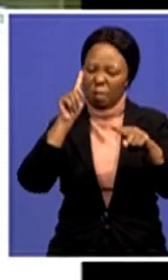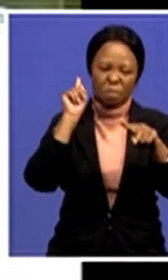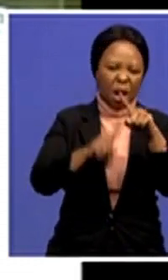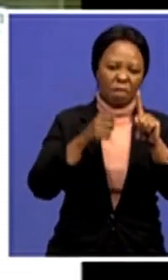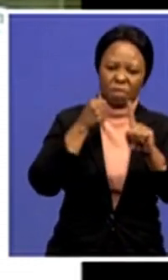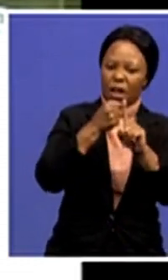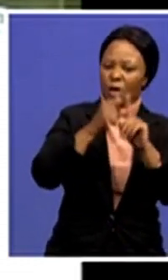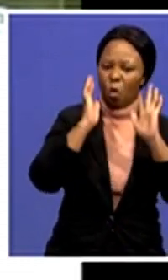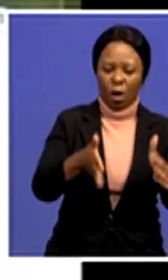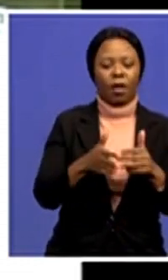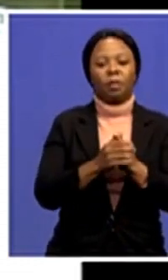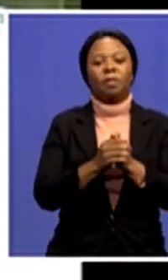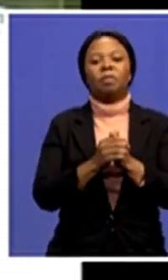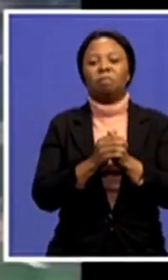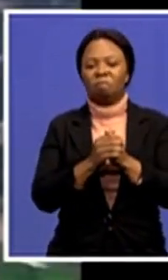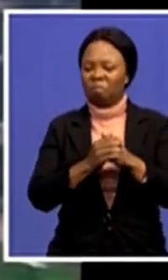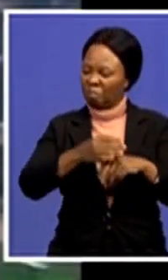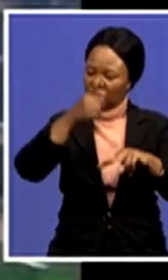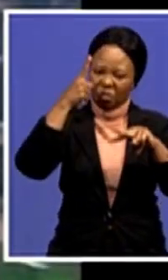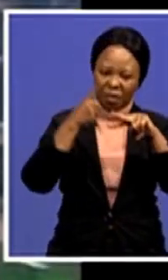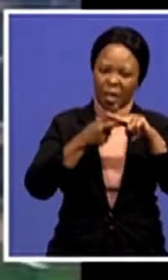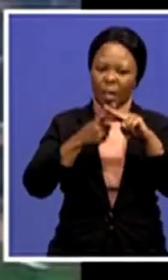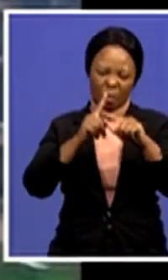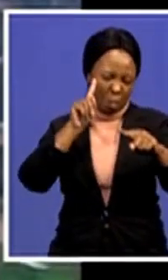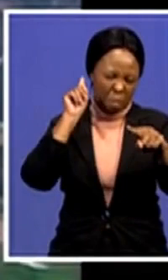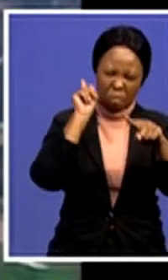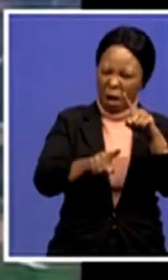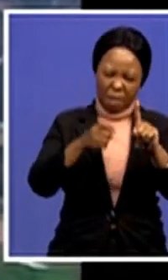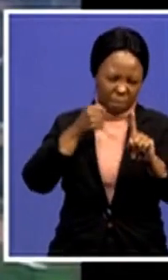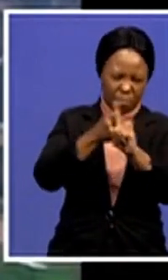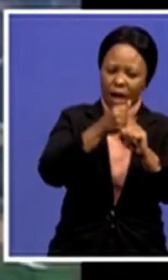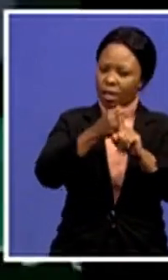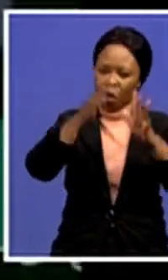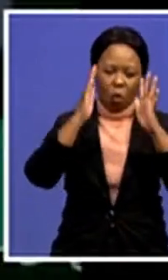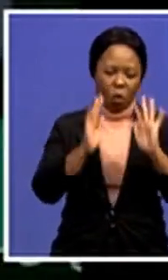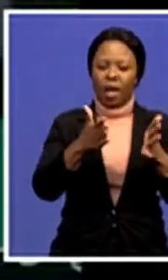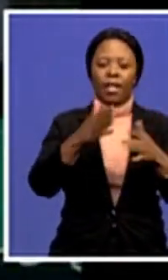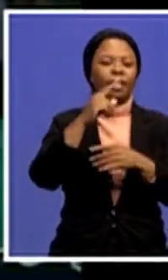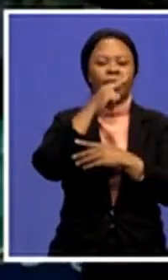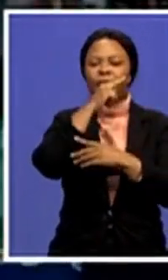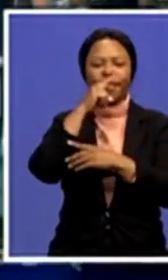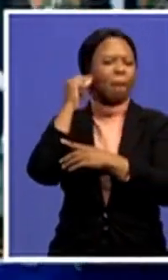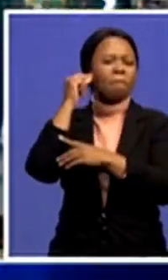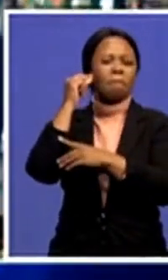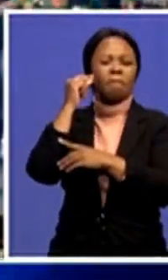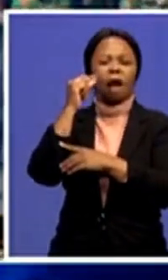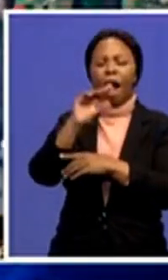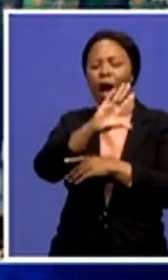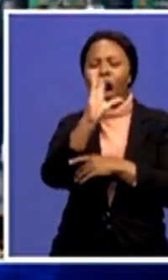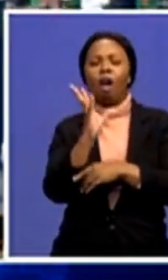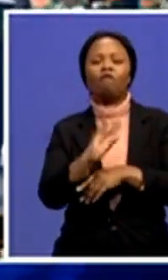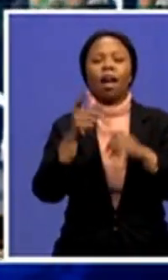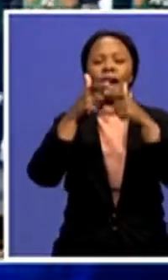and conquer AIDS. In the name of great Africa. And we're